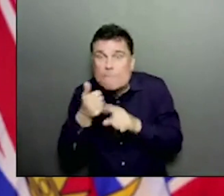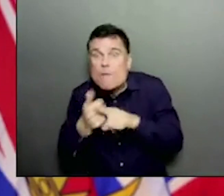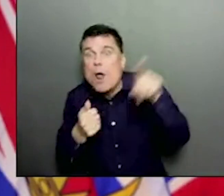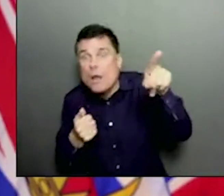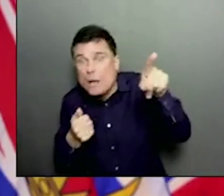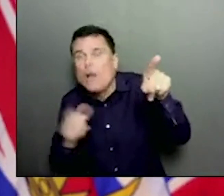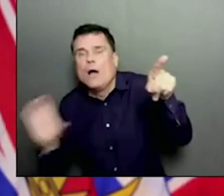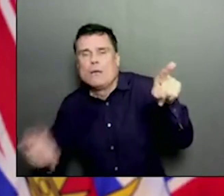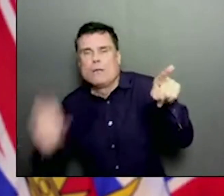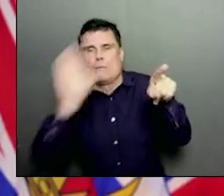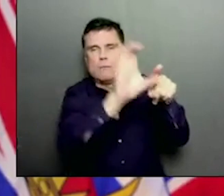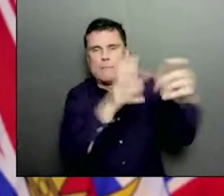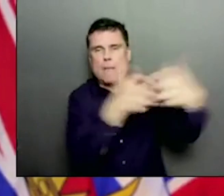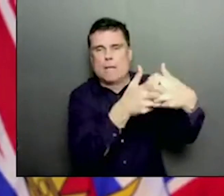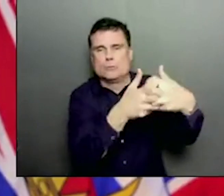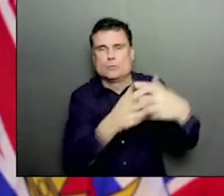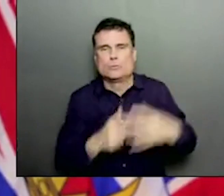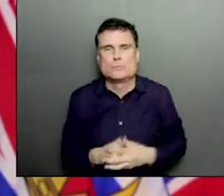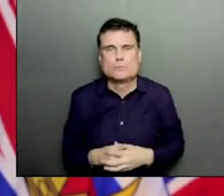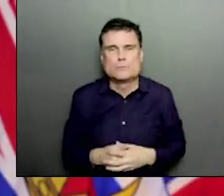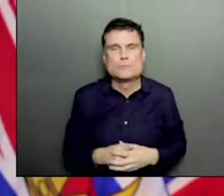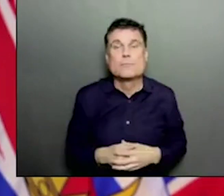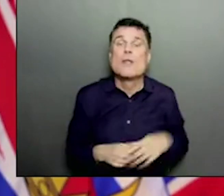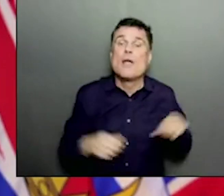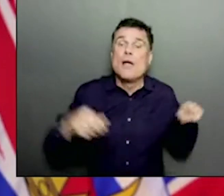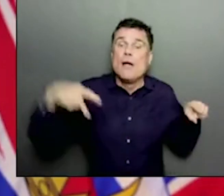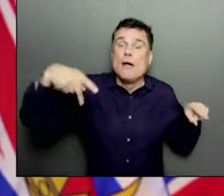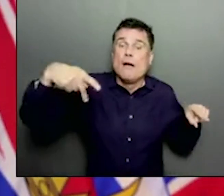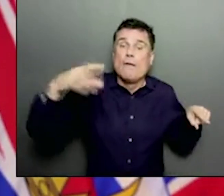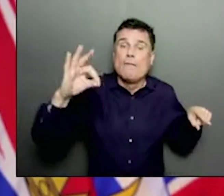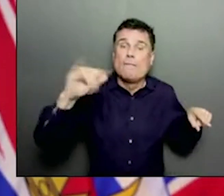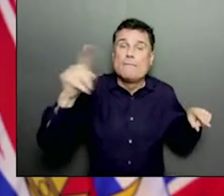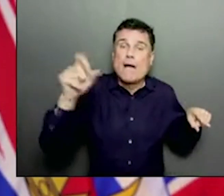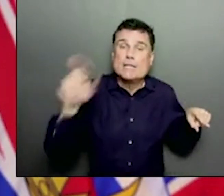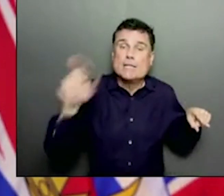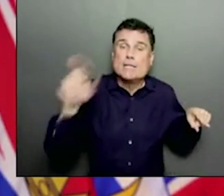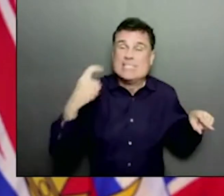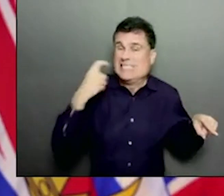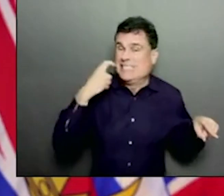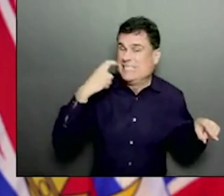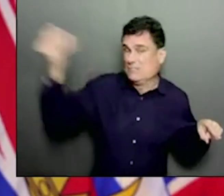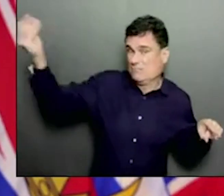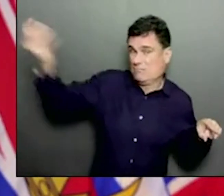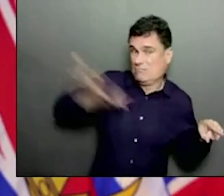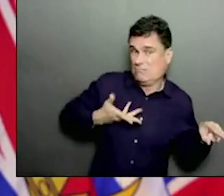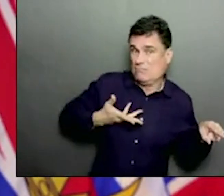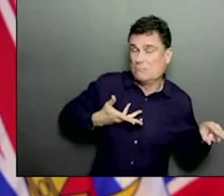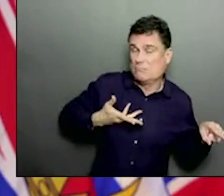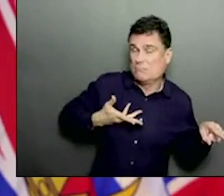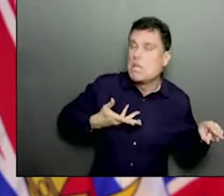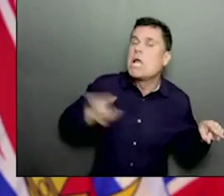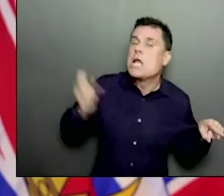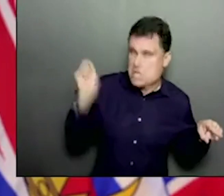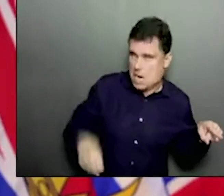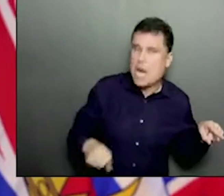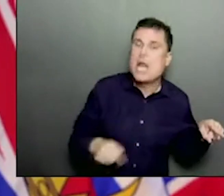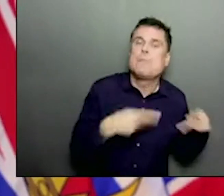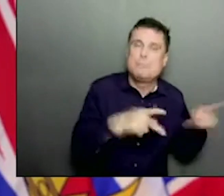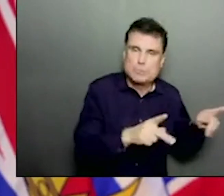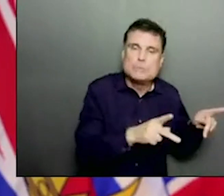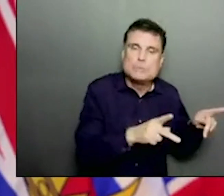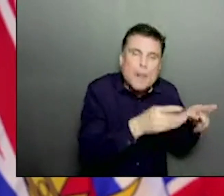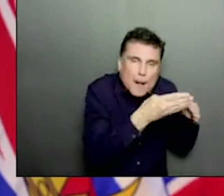use it in several different places within the parameters of the time limit. So both of these things are really good news